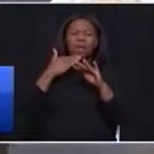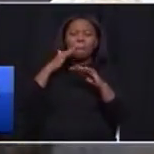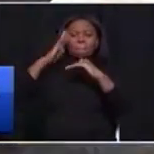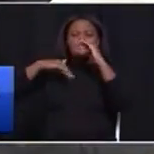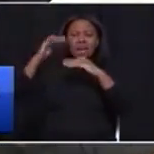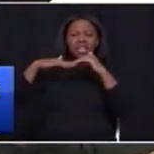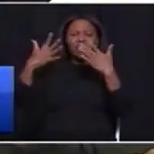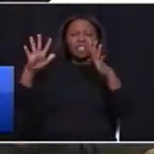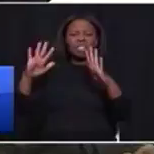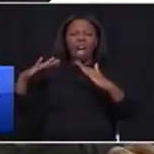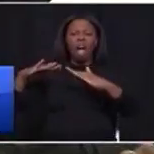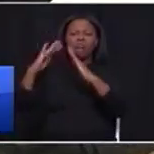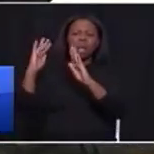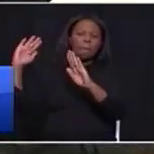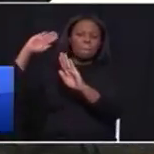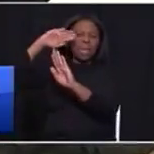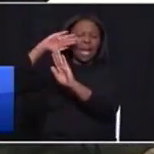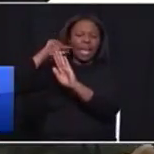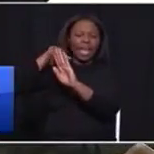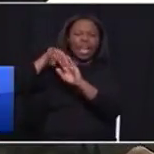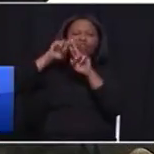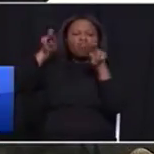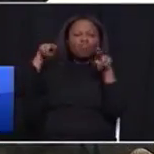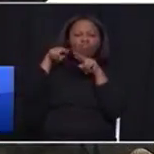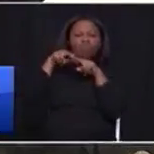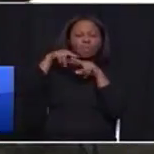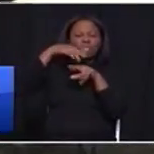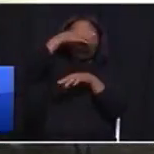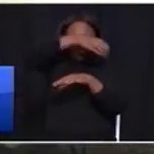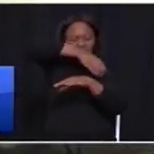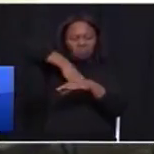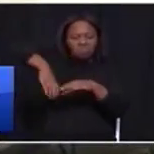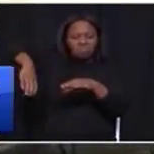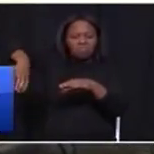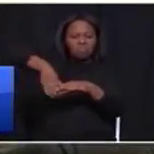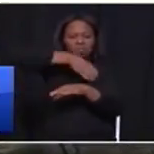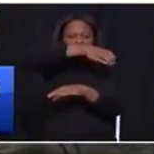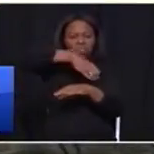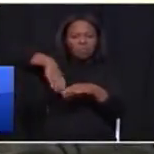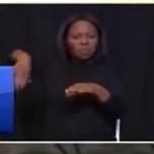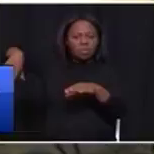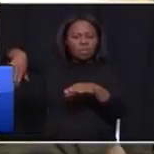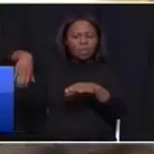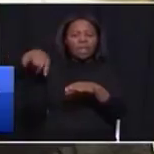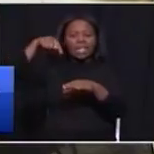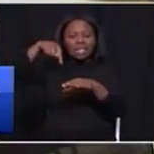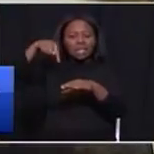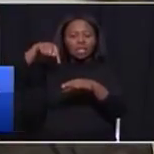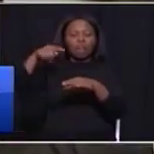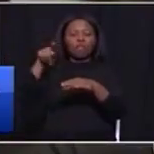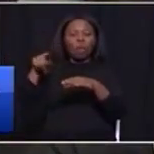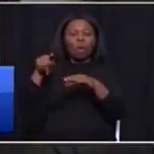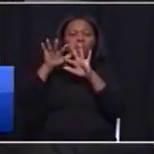have invested in building in their yards more for residential